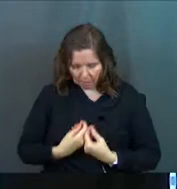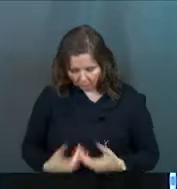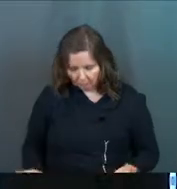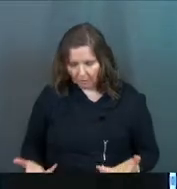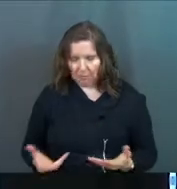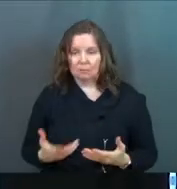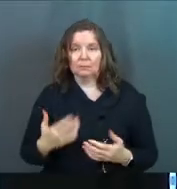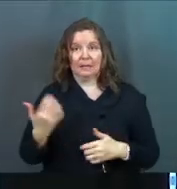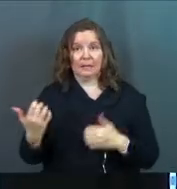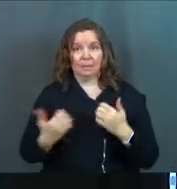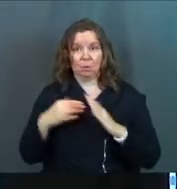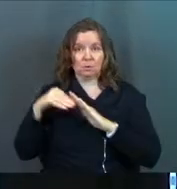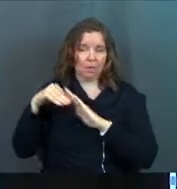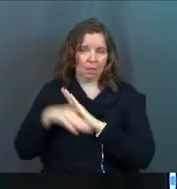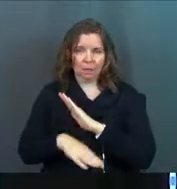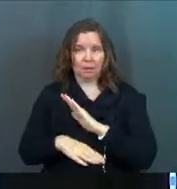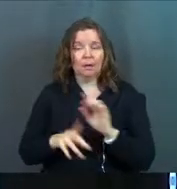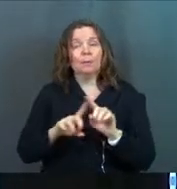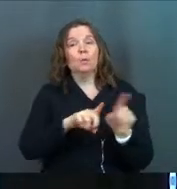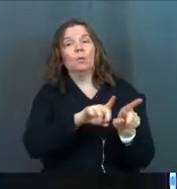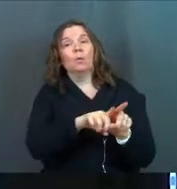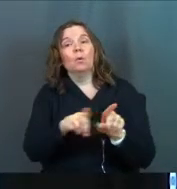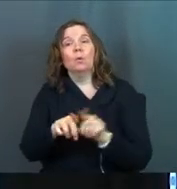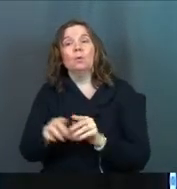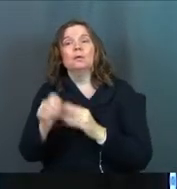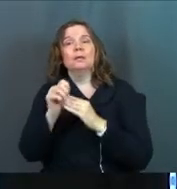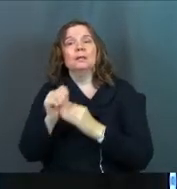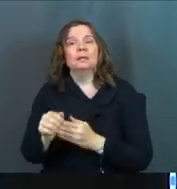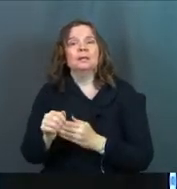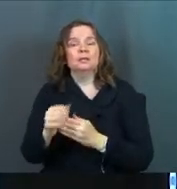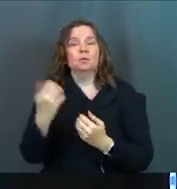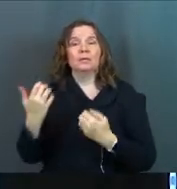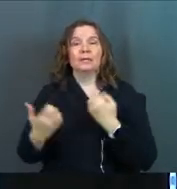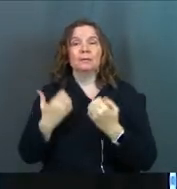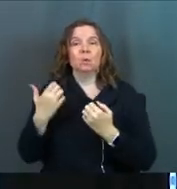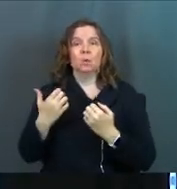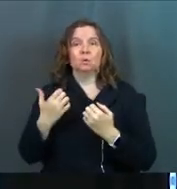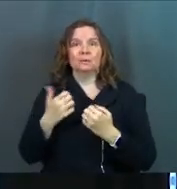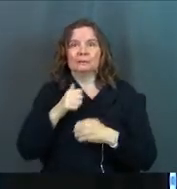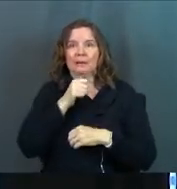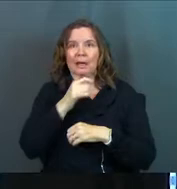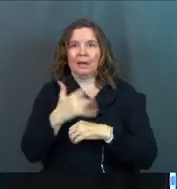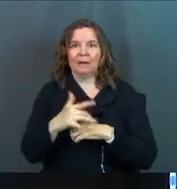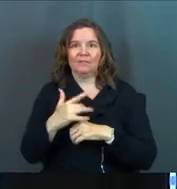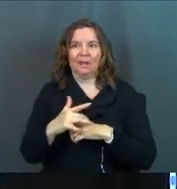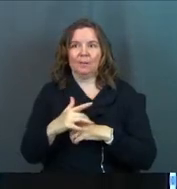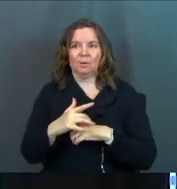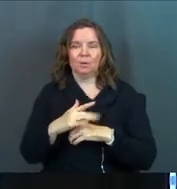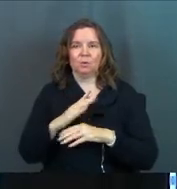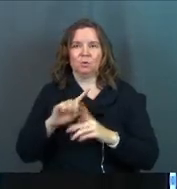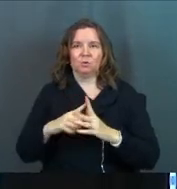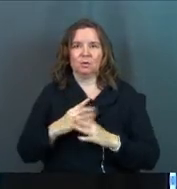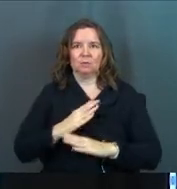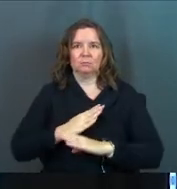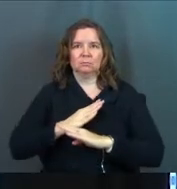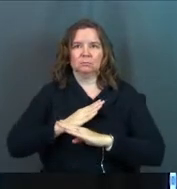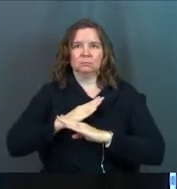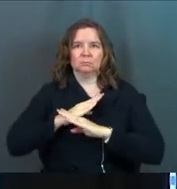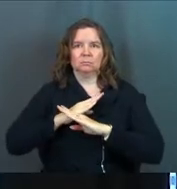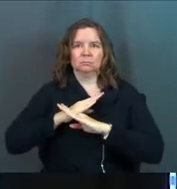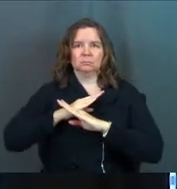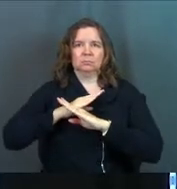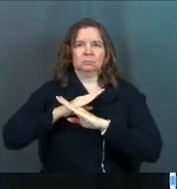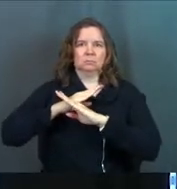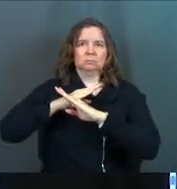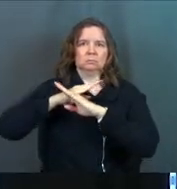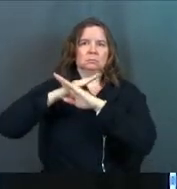experienced this before, it will also lead to emotional unavailability. Because what